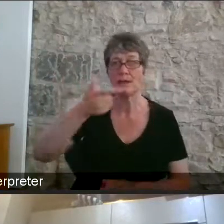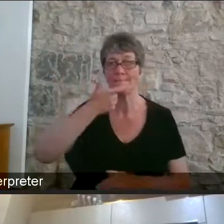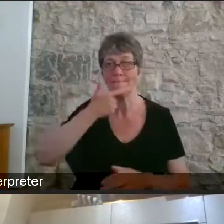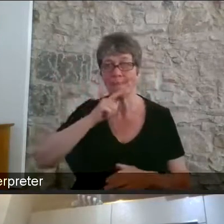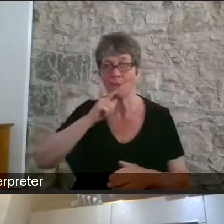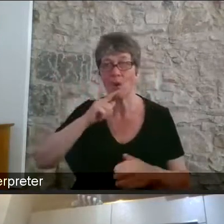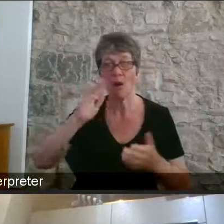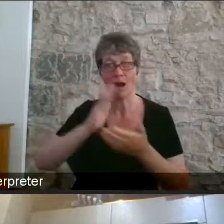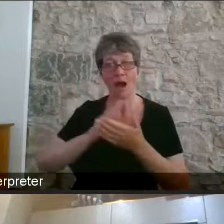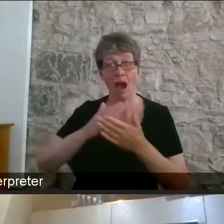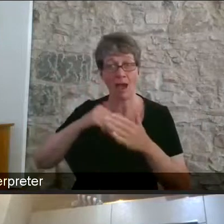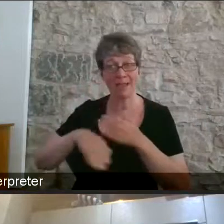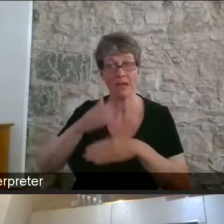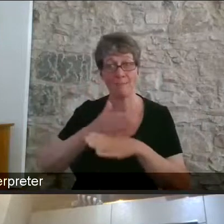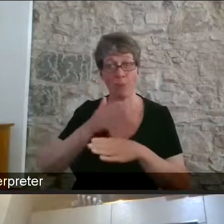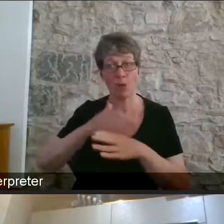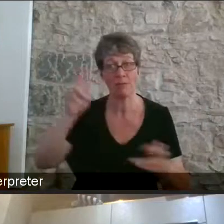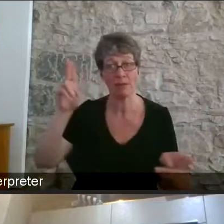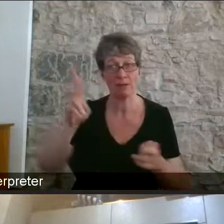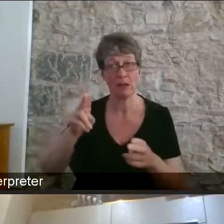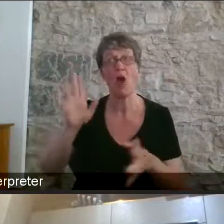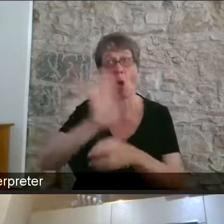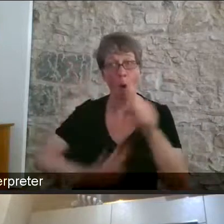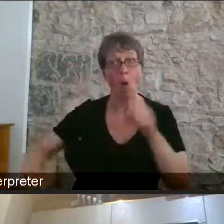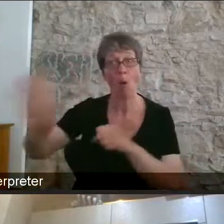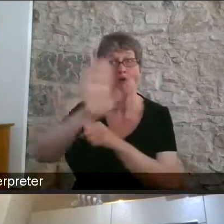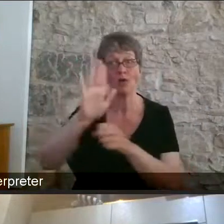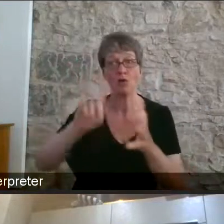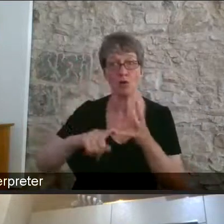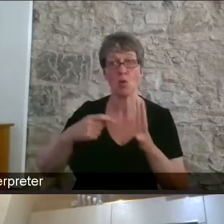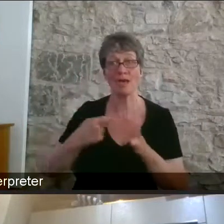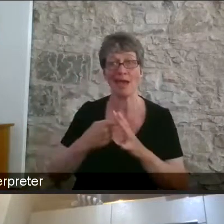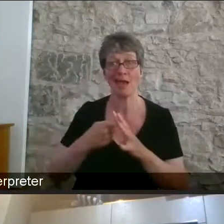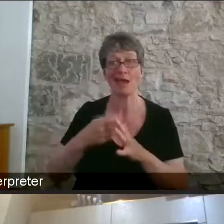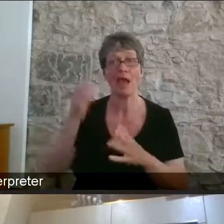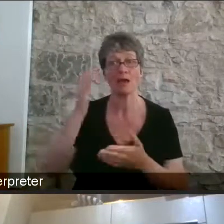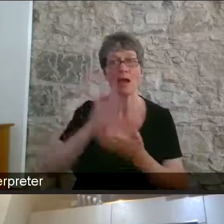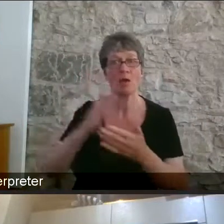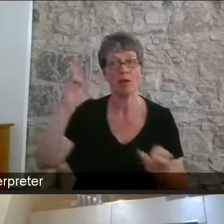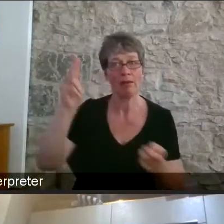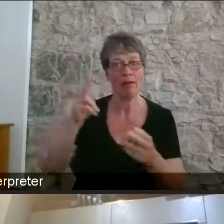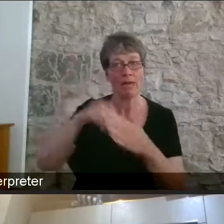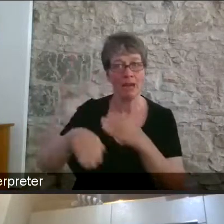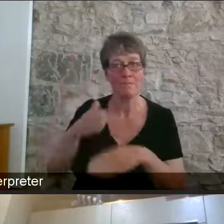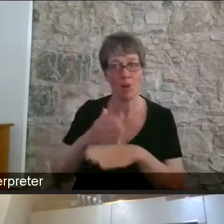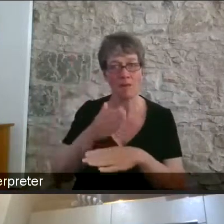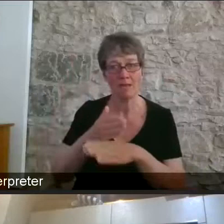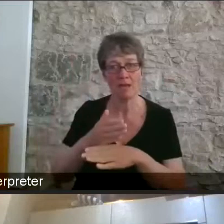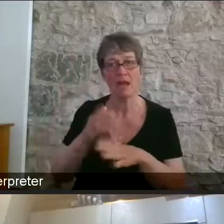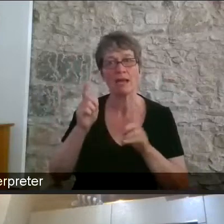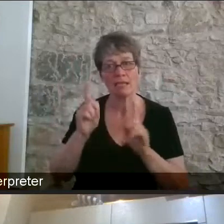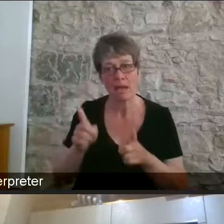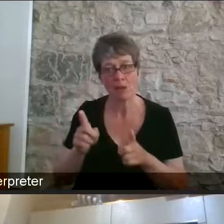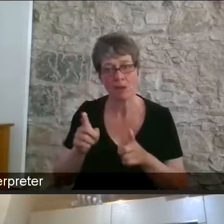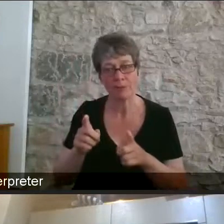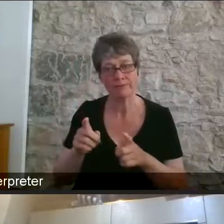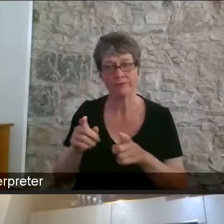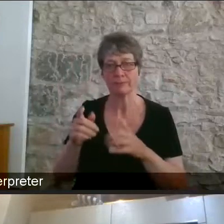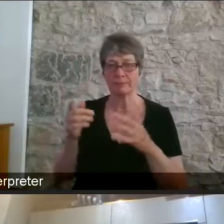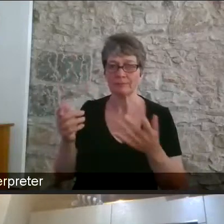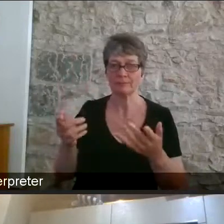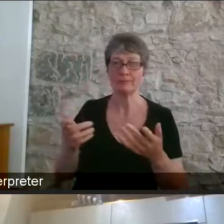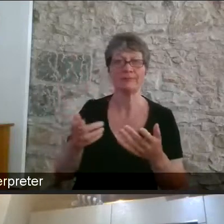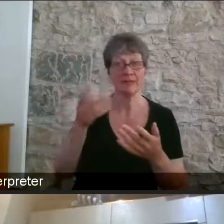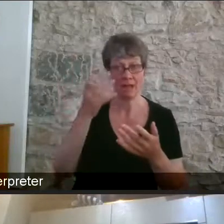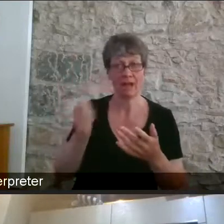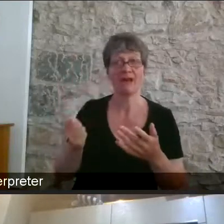the pandemic. These are all UK figures. It is not automation that doing this. There are disability implications here because